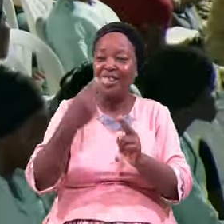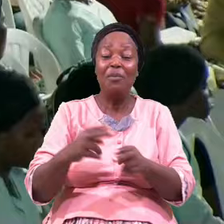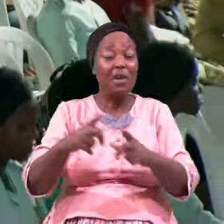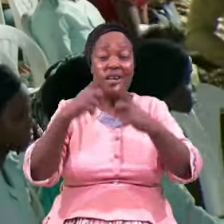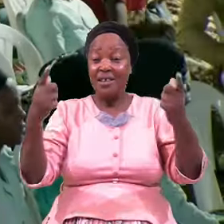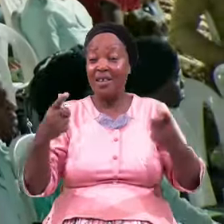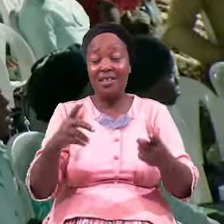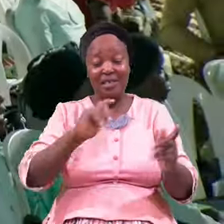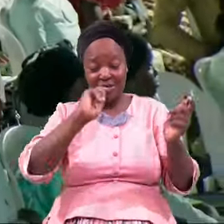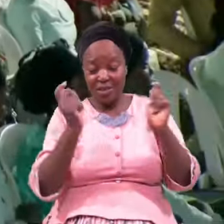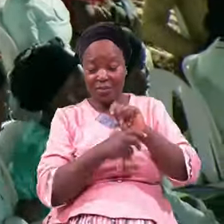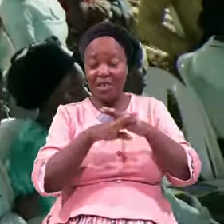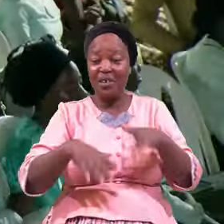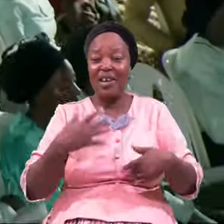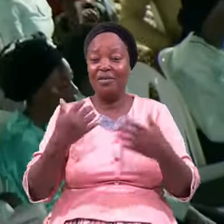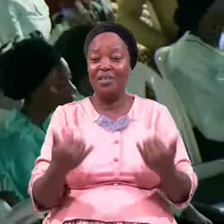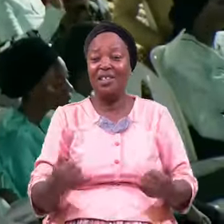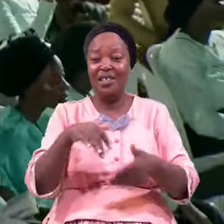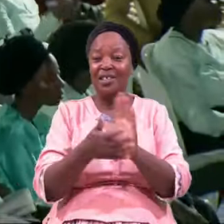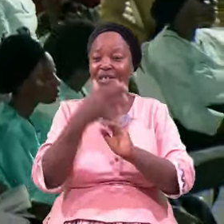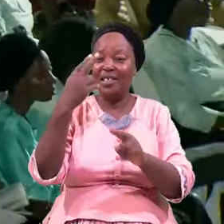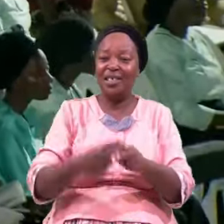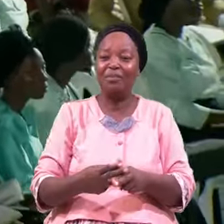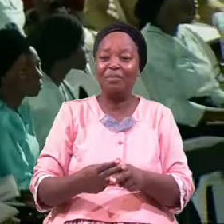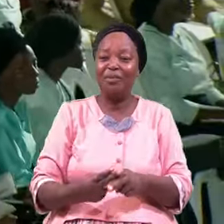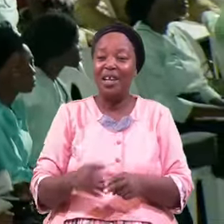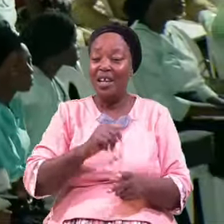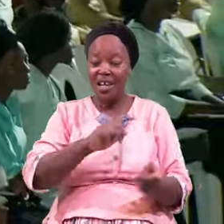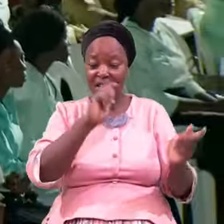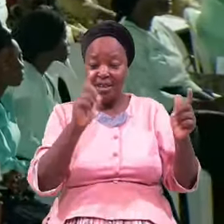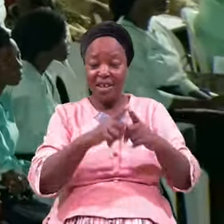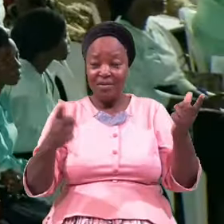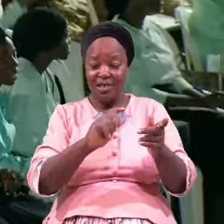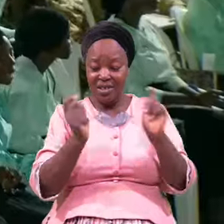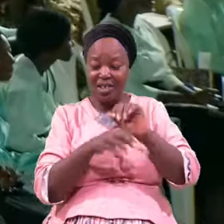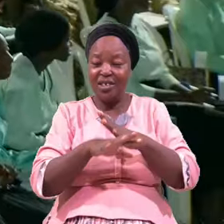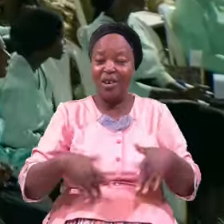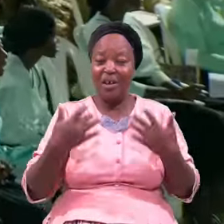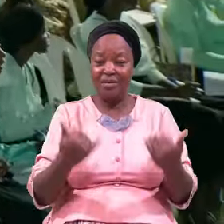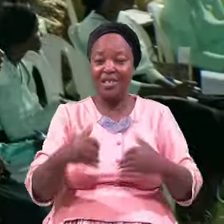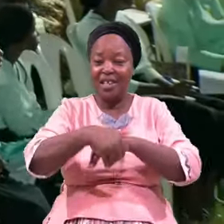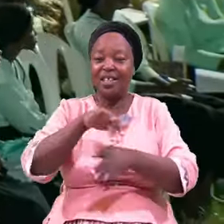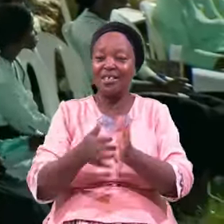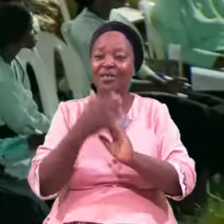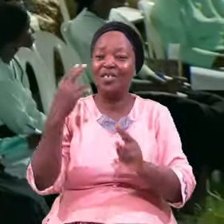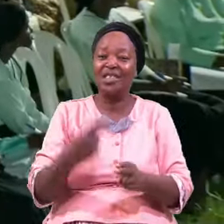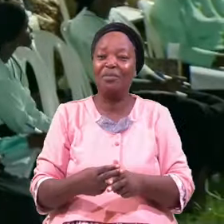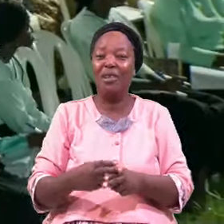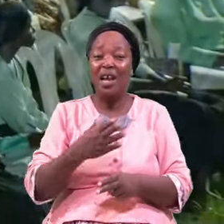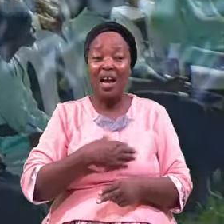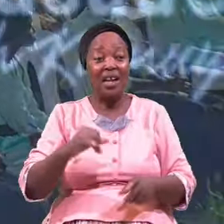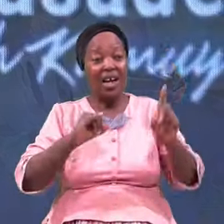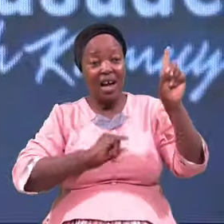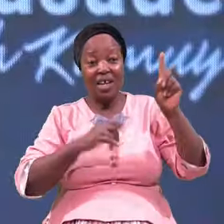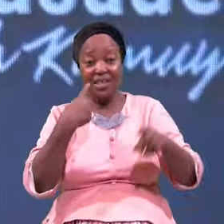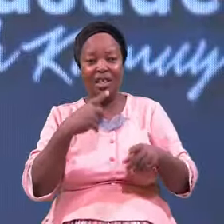Transformation In Your Life Tonight A Great Change In Your Life Tonight And I Say